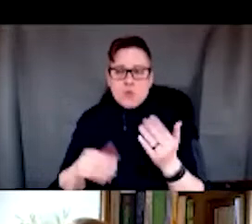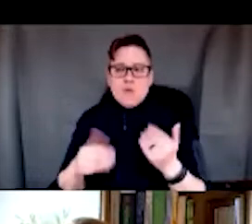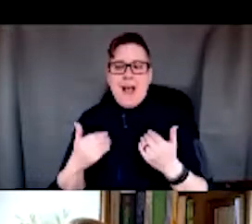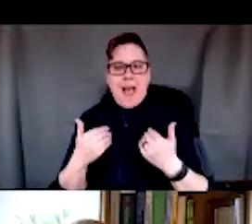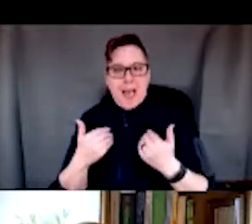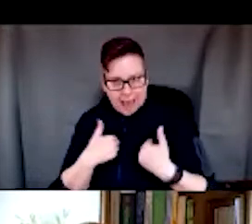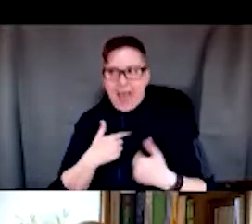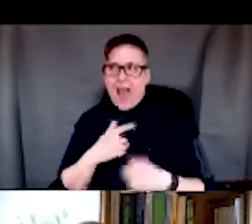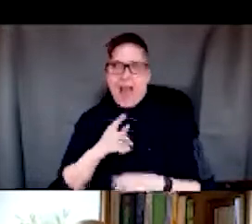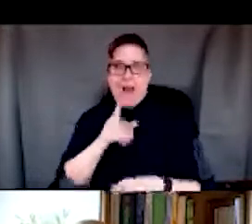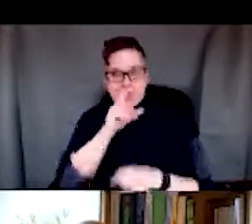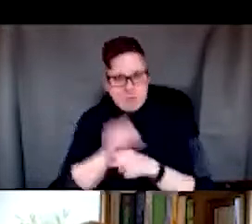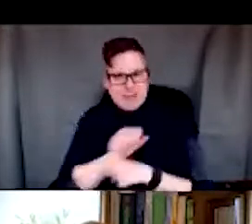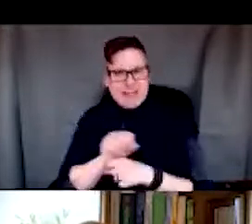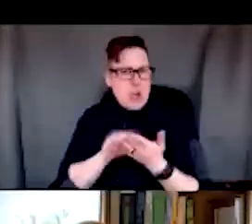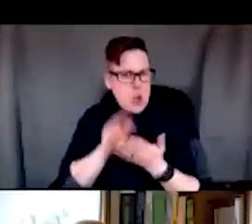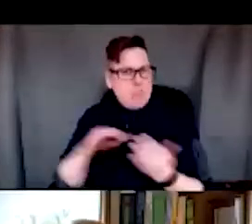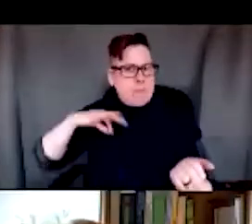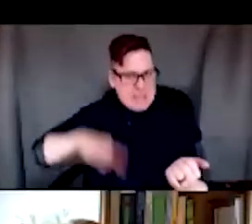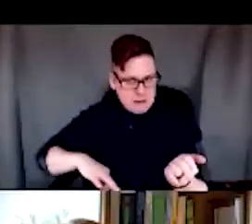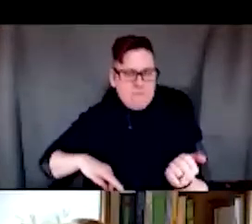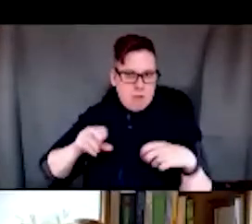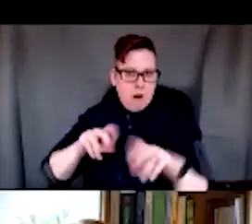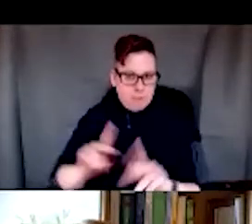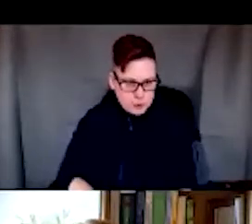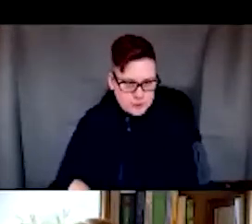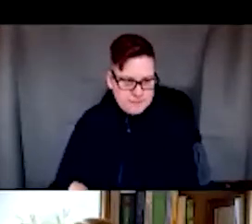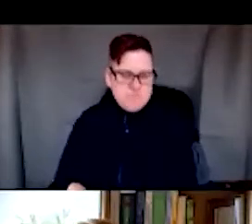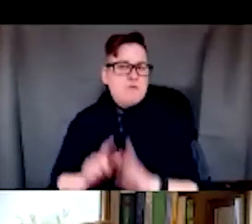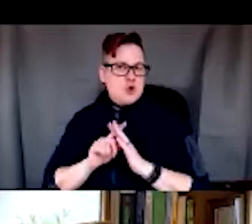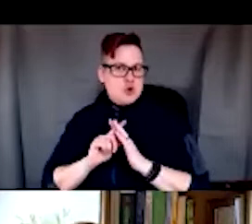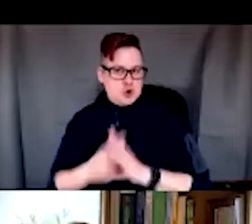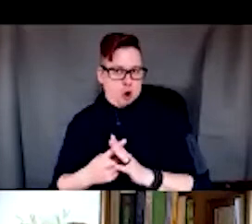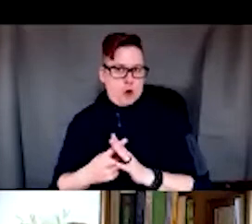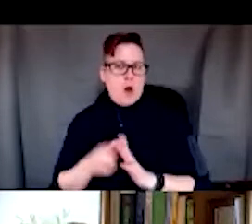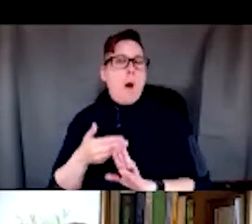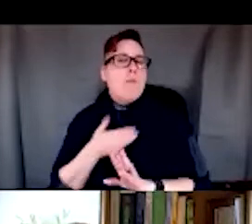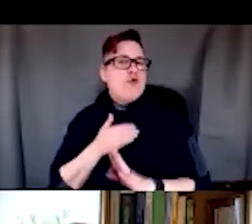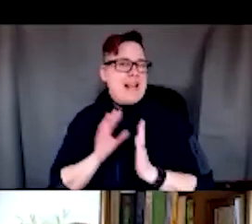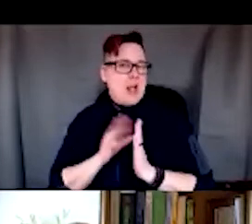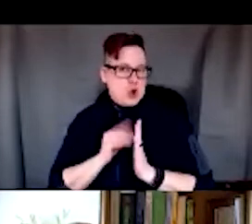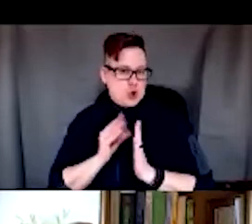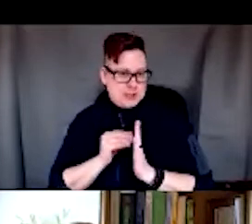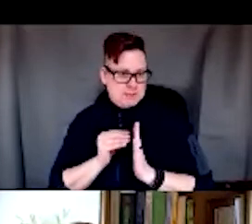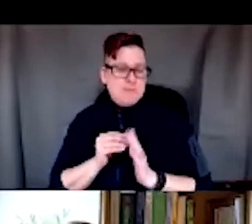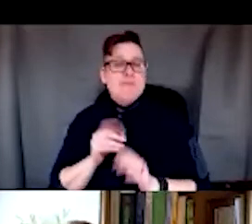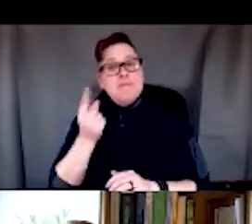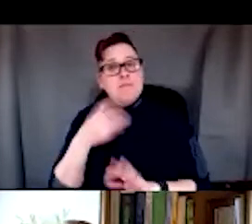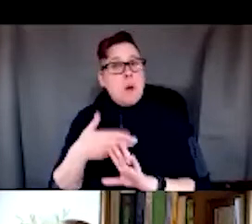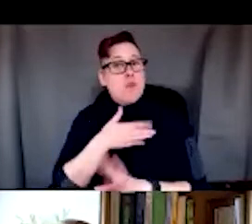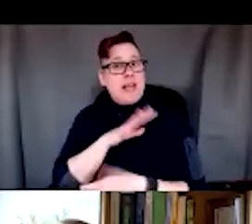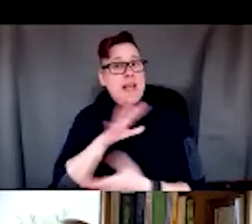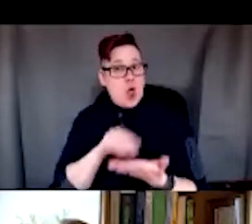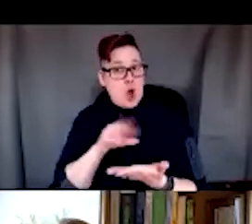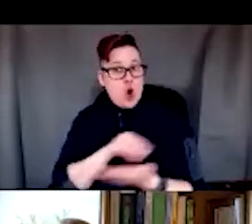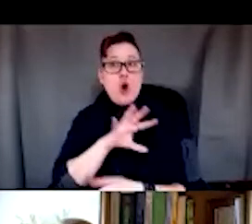learning opportunities throughout this curriculum. So we started with pre-learning, and, you the pre-learning included